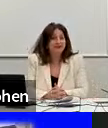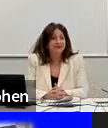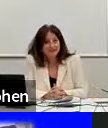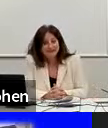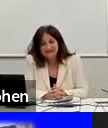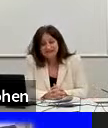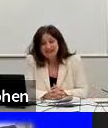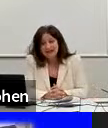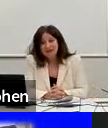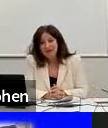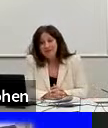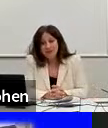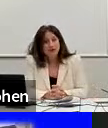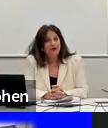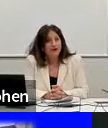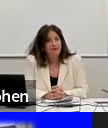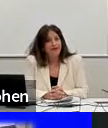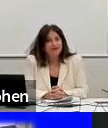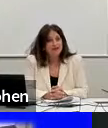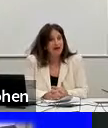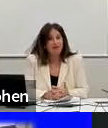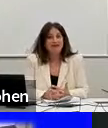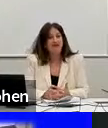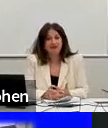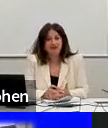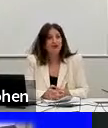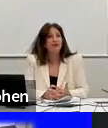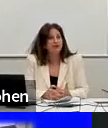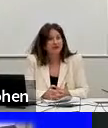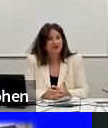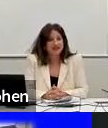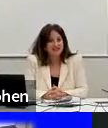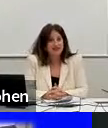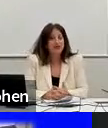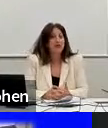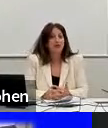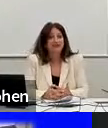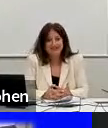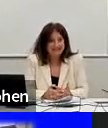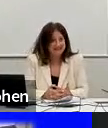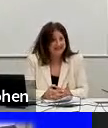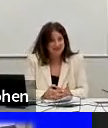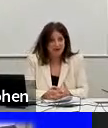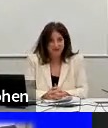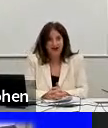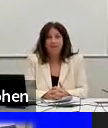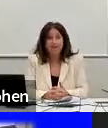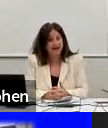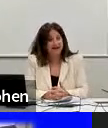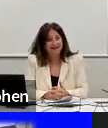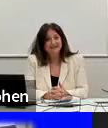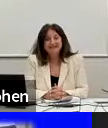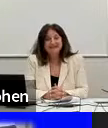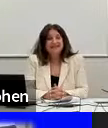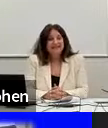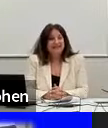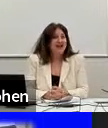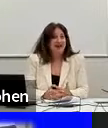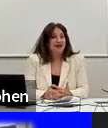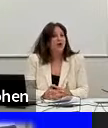the premier, um, computer companies. You probably never even heard of it because it's no longer in existence called compact.